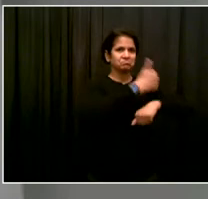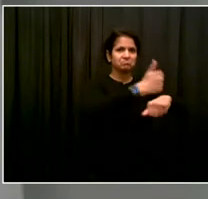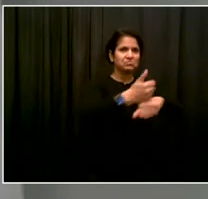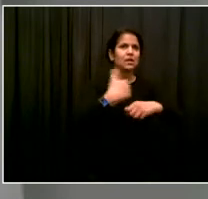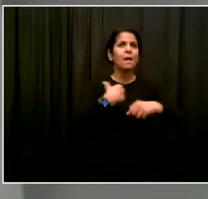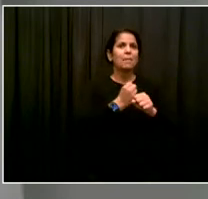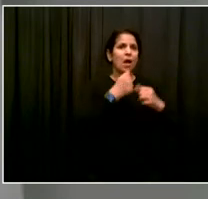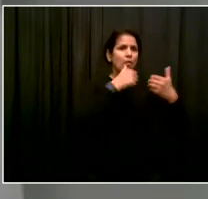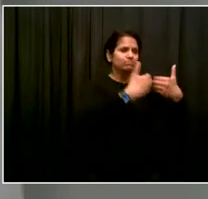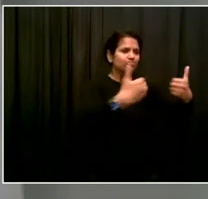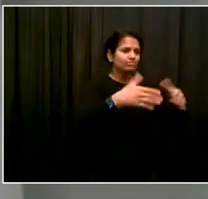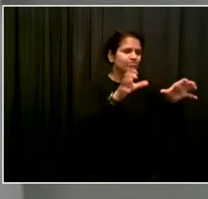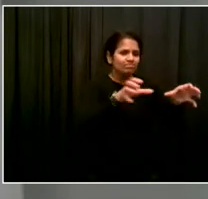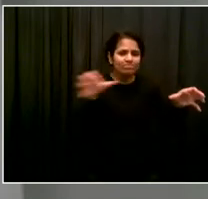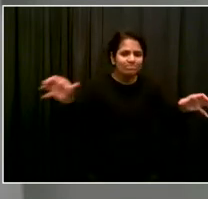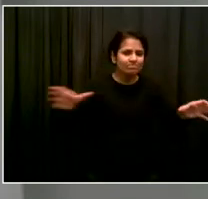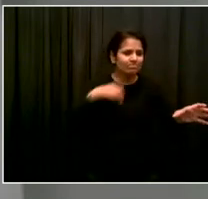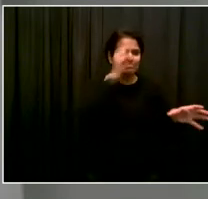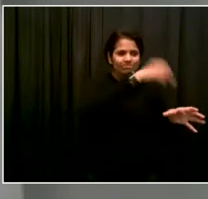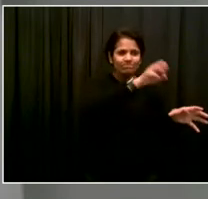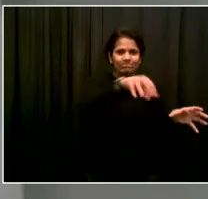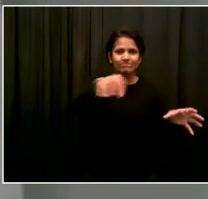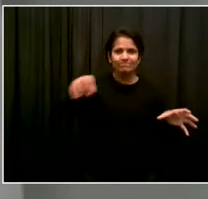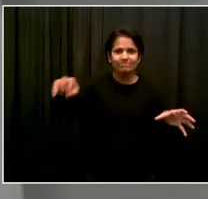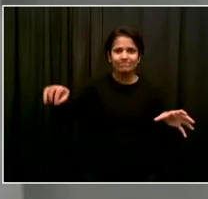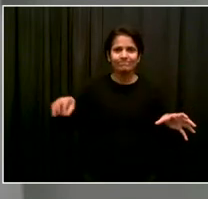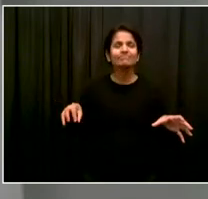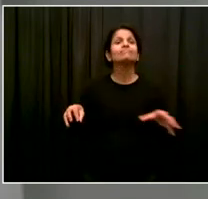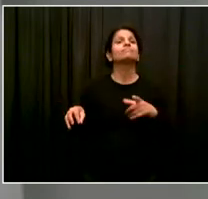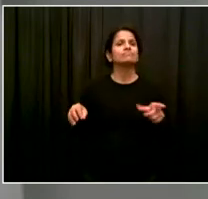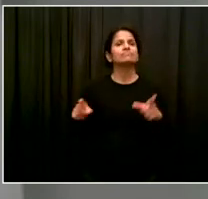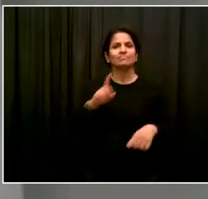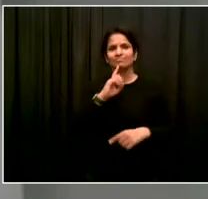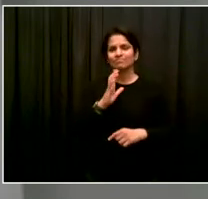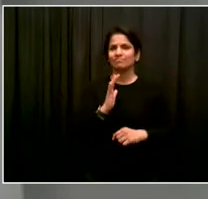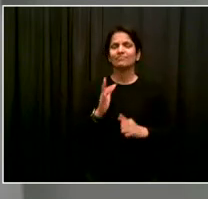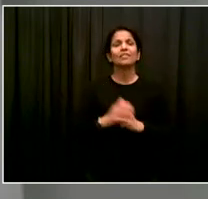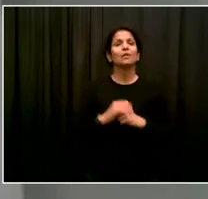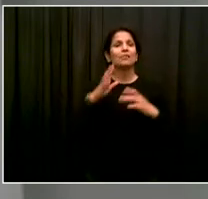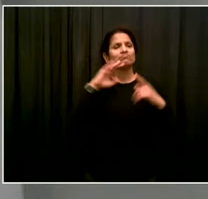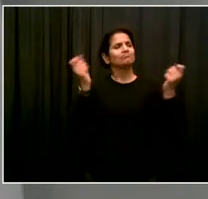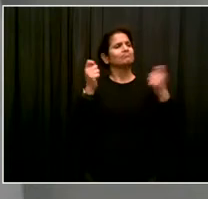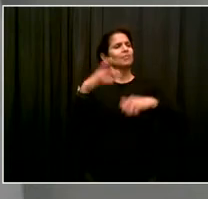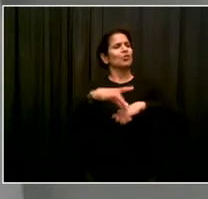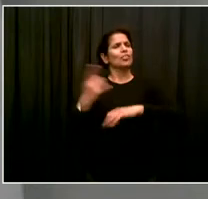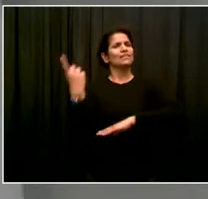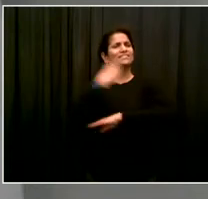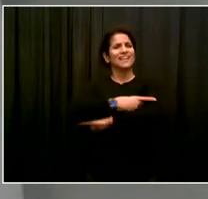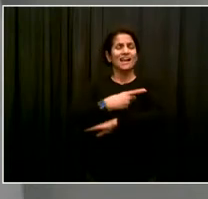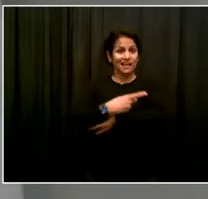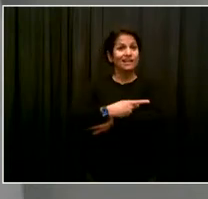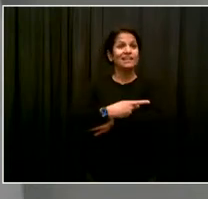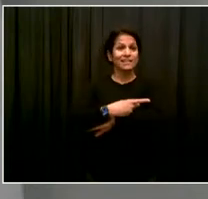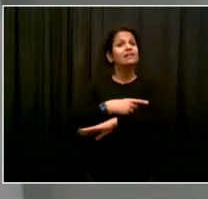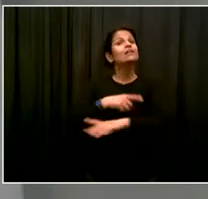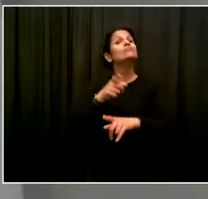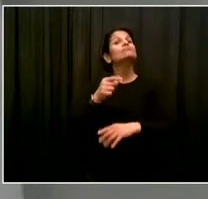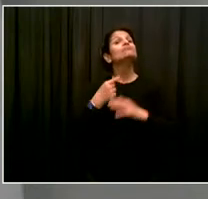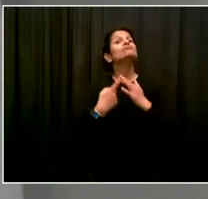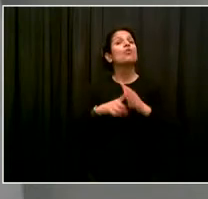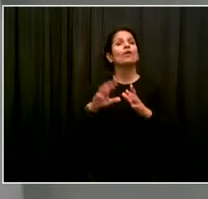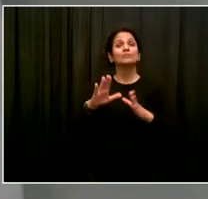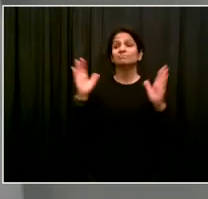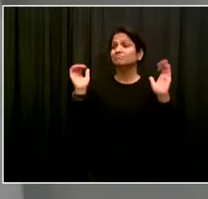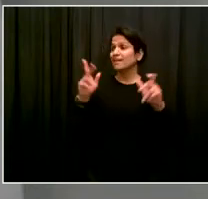celebrating Earth Day by knowing that this program is coming back and that they can continue to be good New Yorkers in pursuit of our goals here